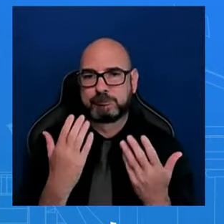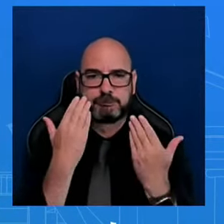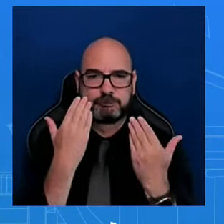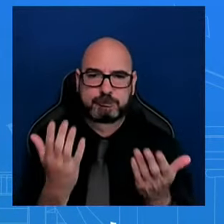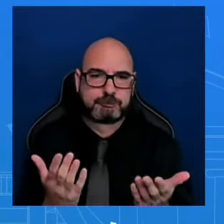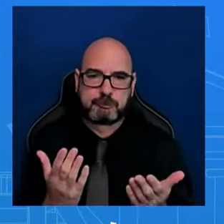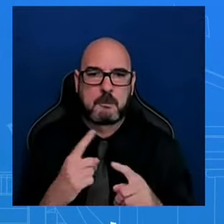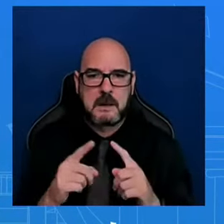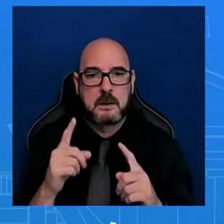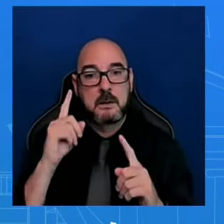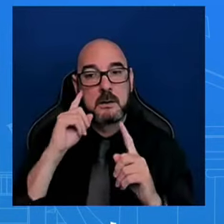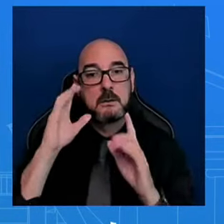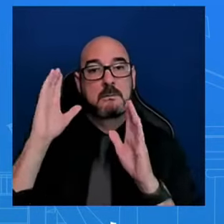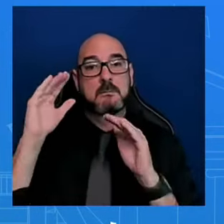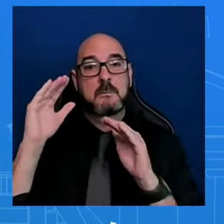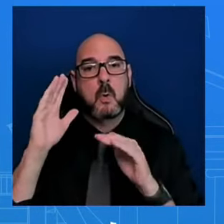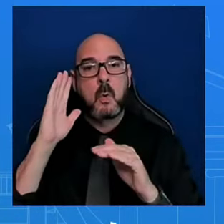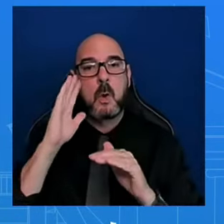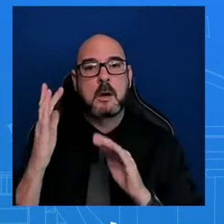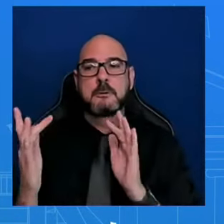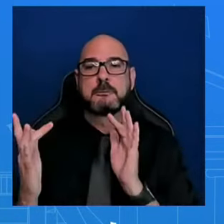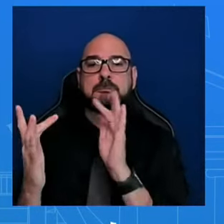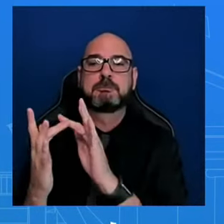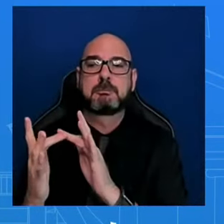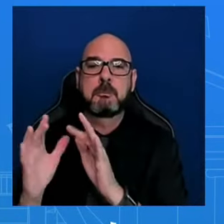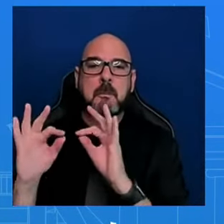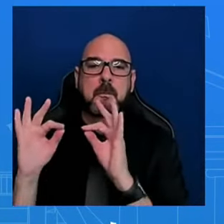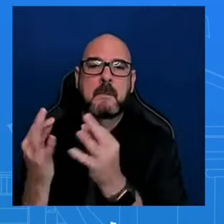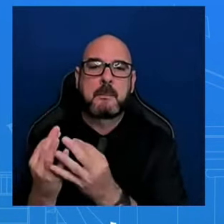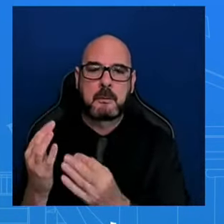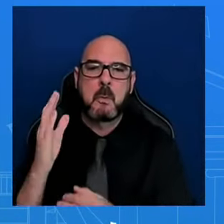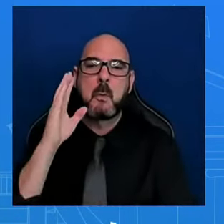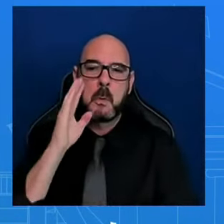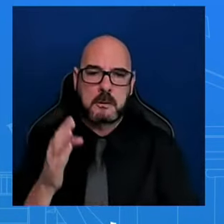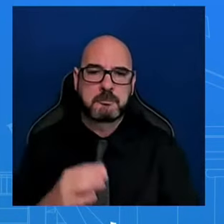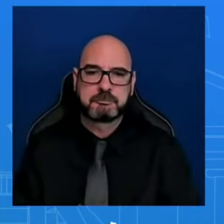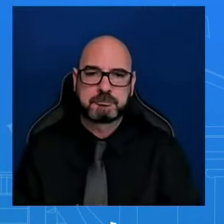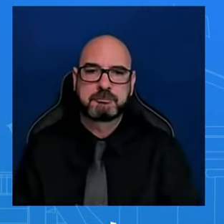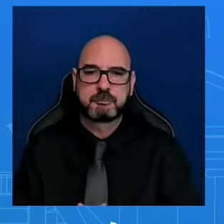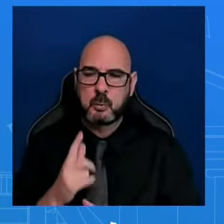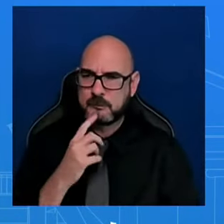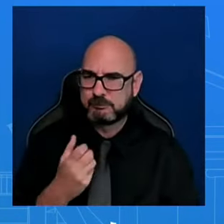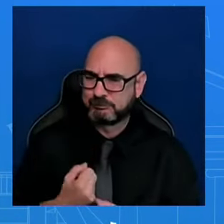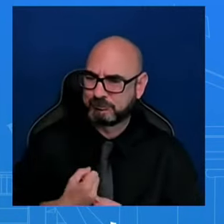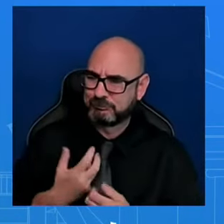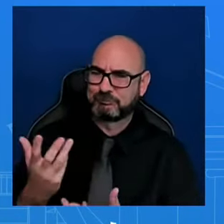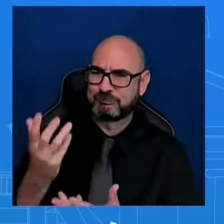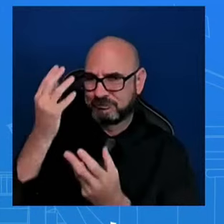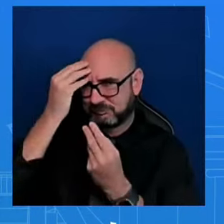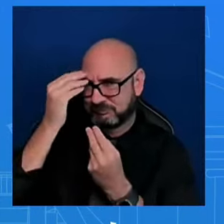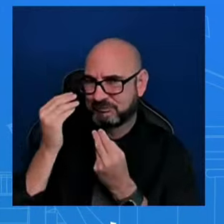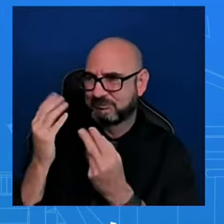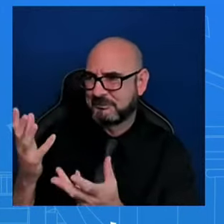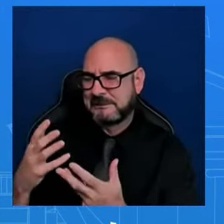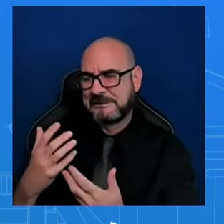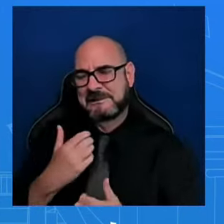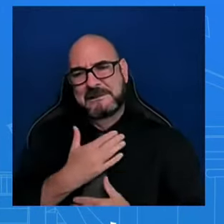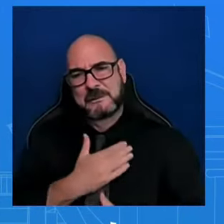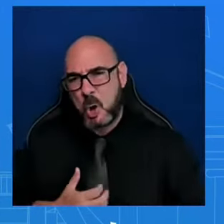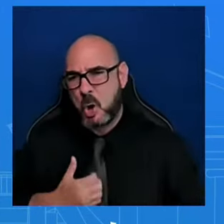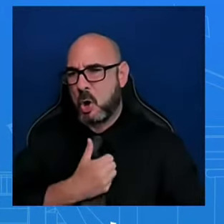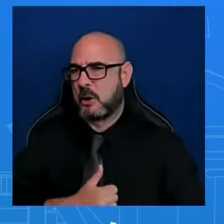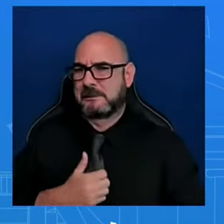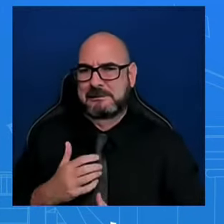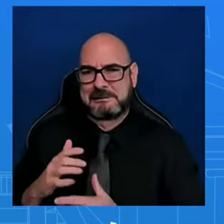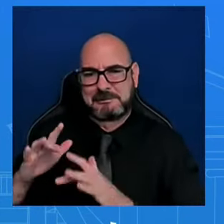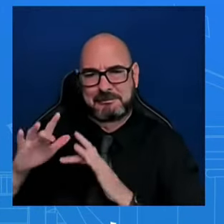touch with the family, to express our condolences directly. I just don't have anything to read out at this time. But obviously our hearts